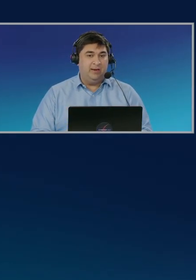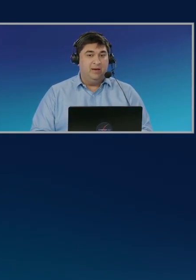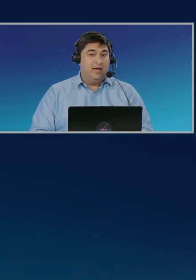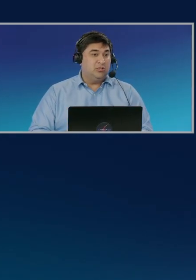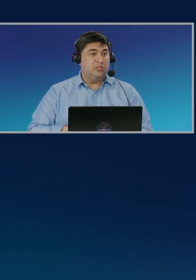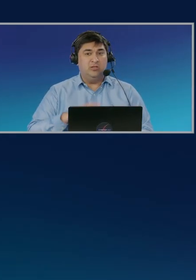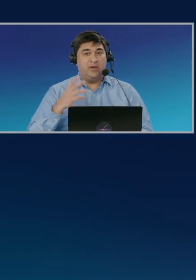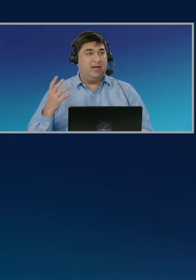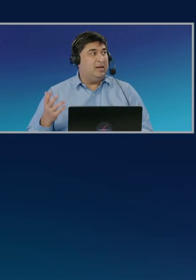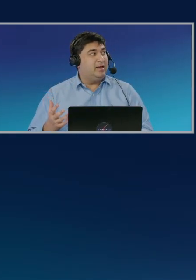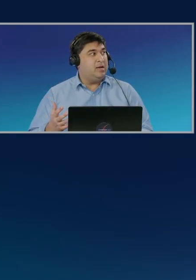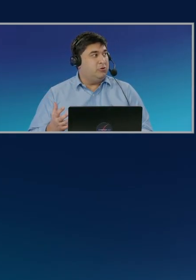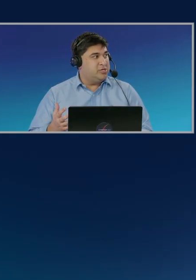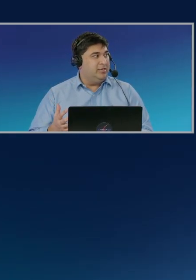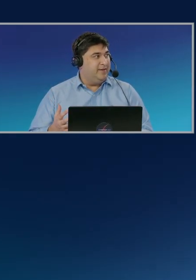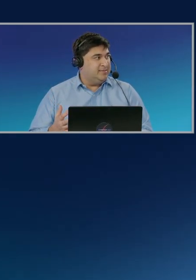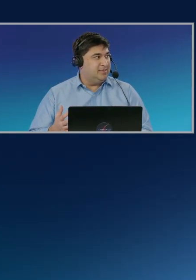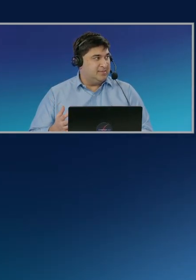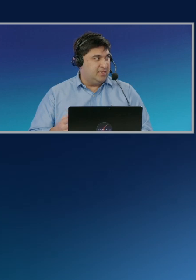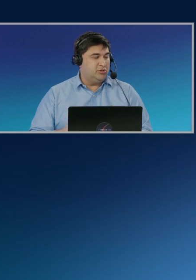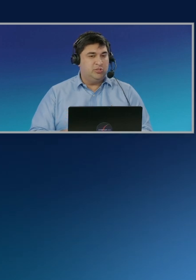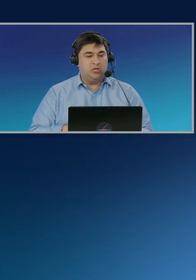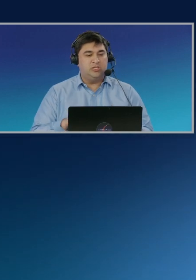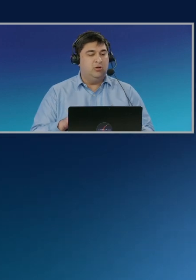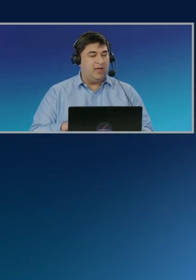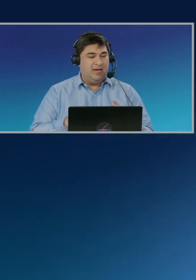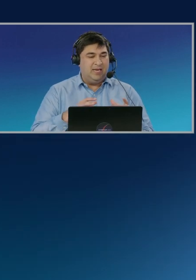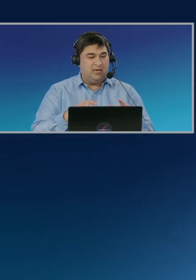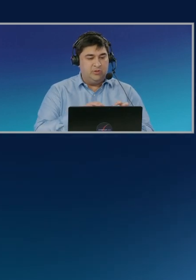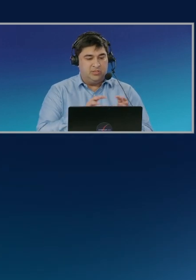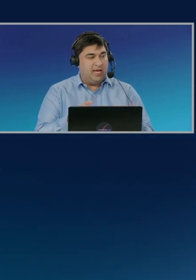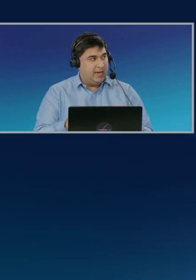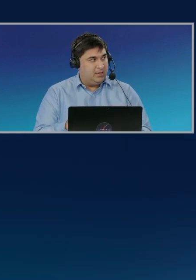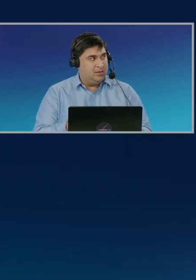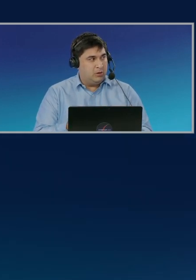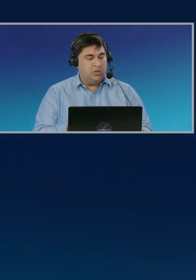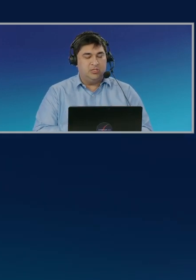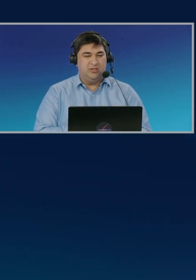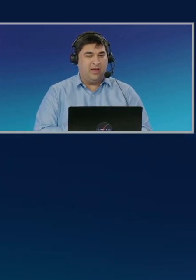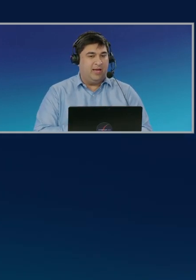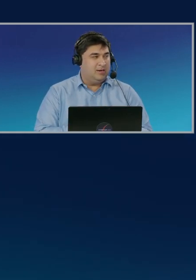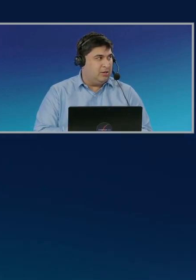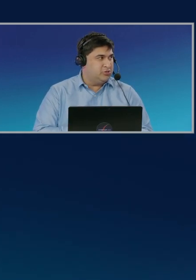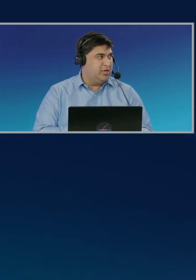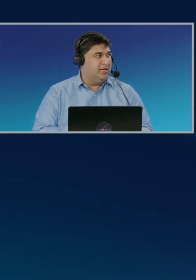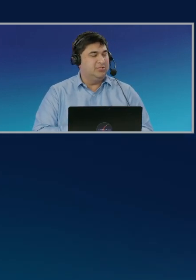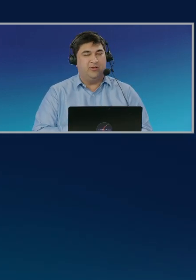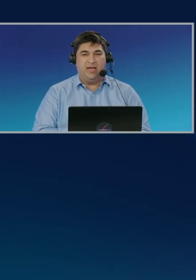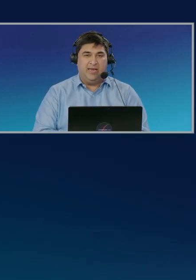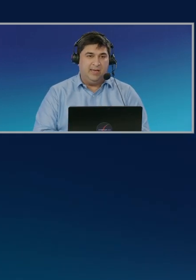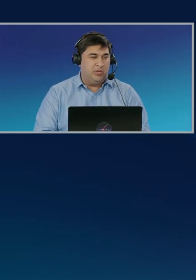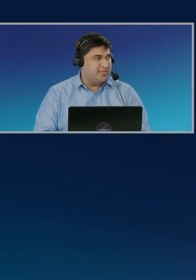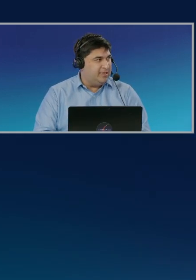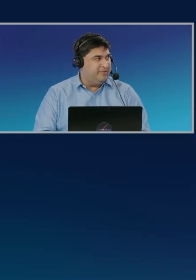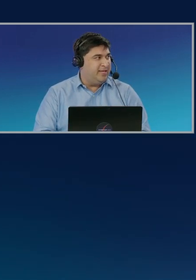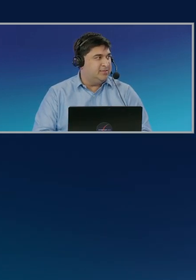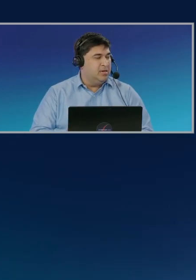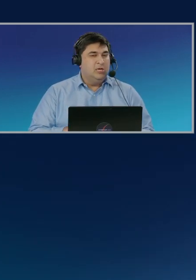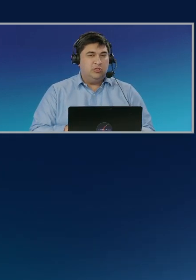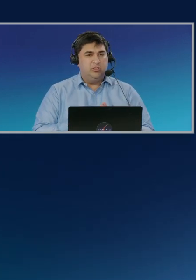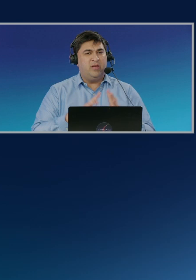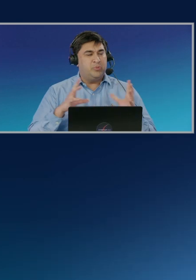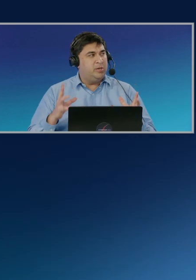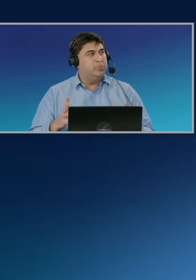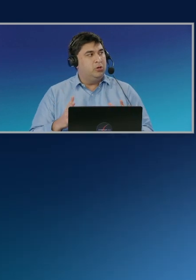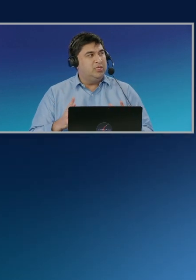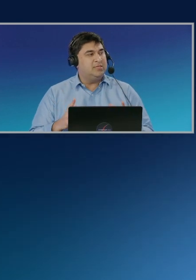identified. It's also looking at like CloudTrail events as such. So it's not just looking at data which is lying in CloudWatch. It's looking at CloudTrail. It's looking at AWS health events.